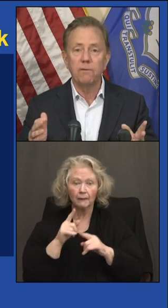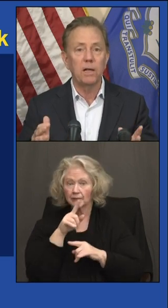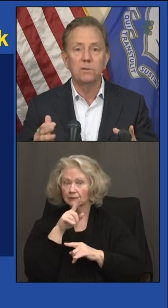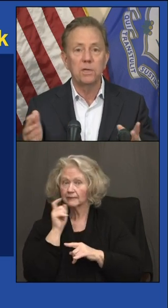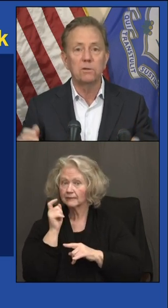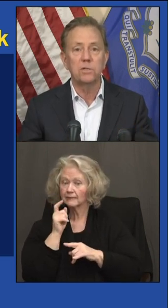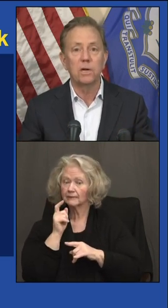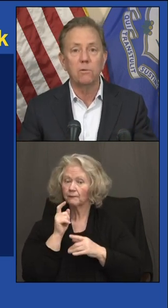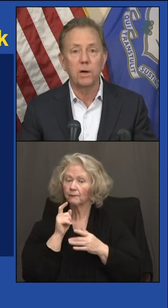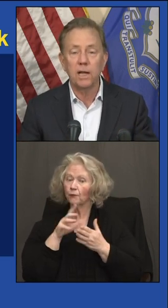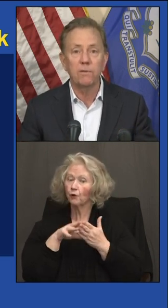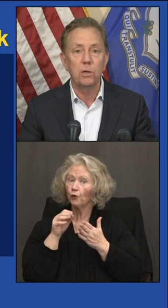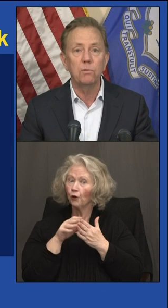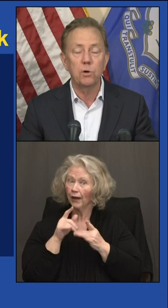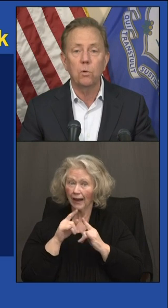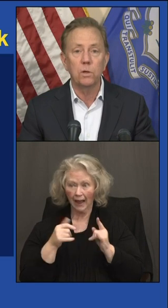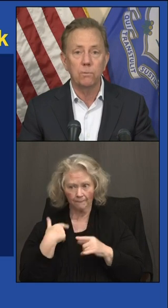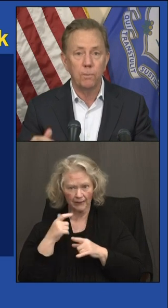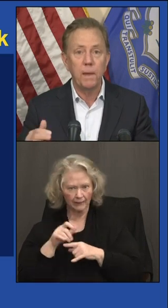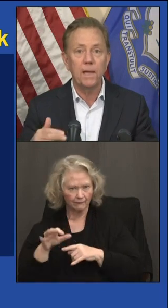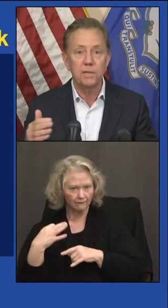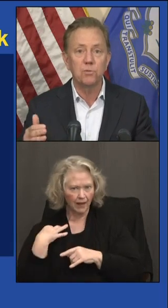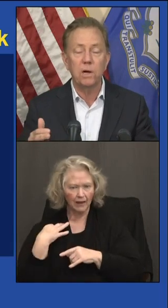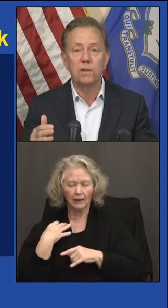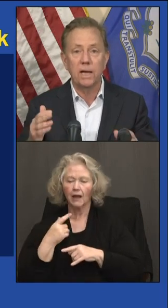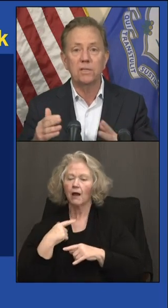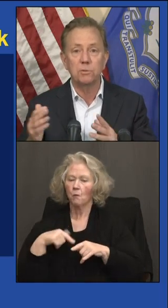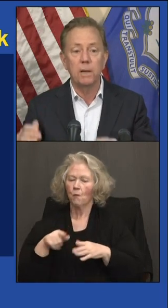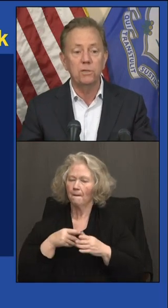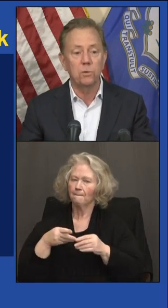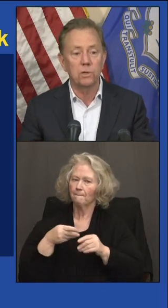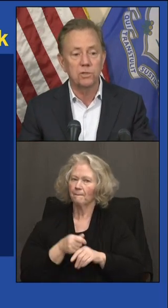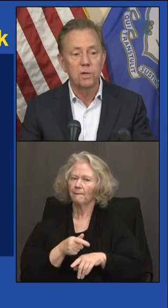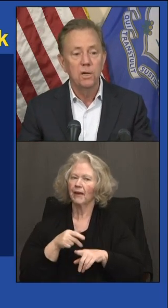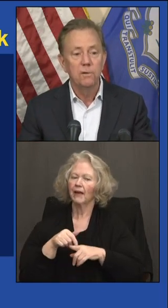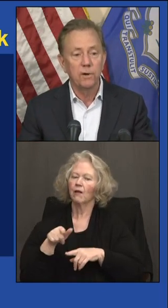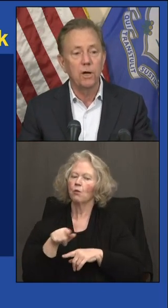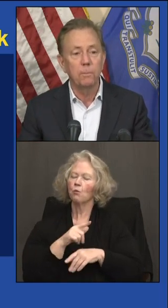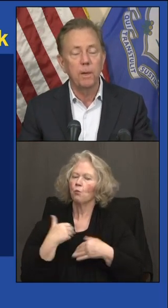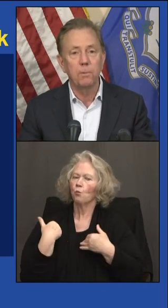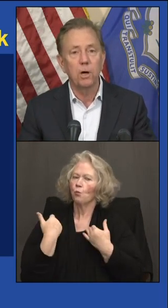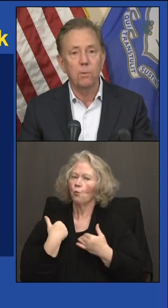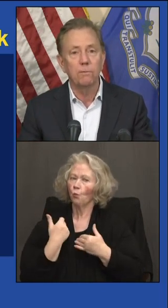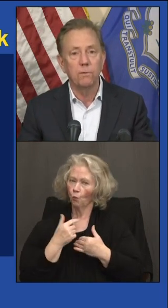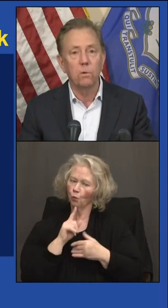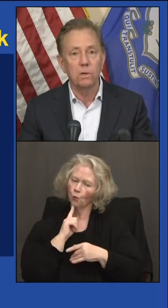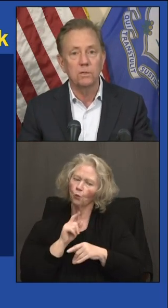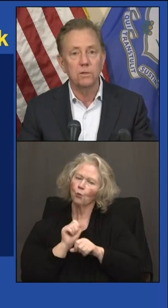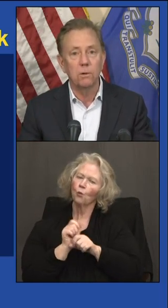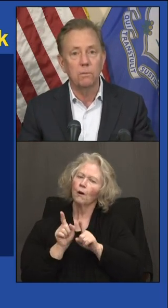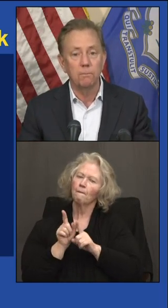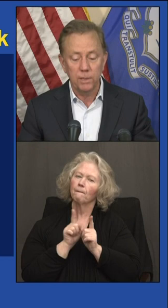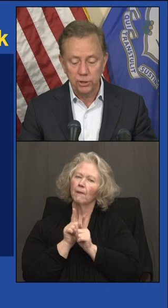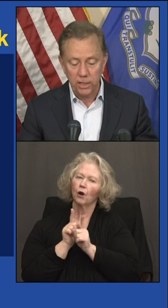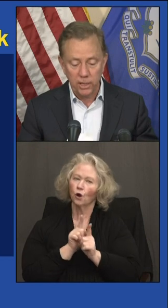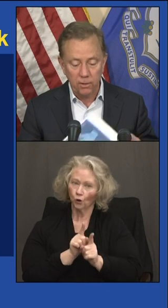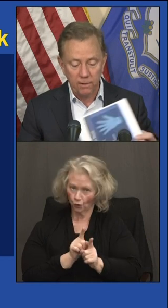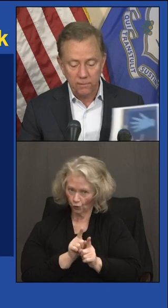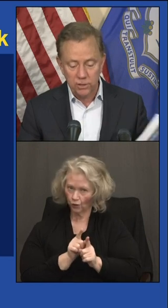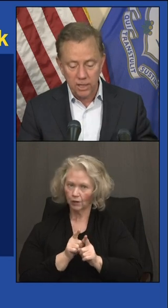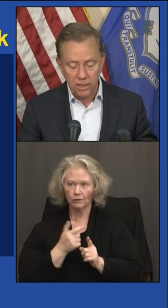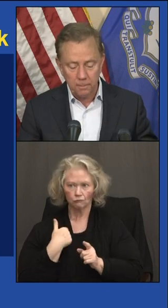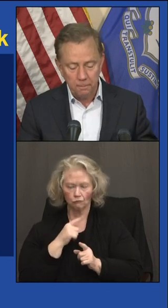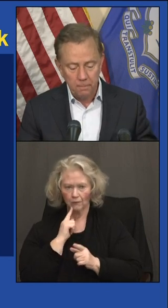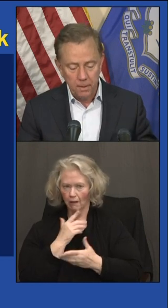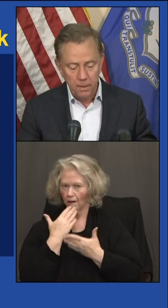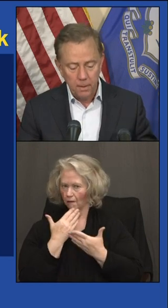we're going to need volunteers there. We're going to have a youth corps that we're paying as well to act as mentors for young people going forward. So appreciate your